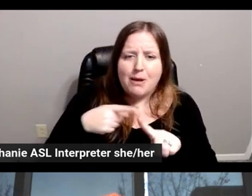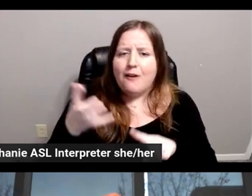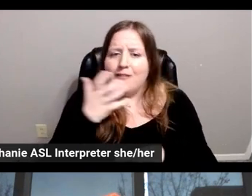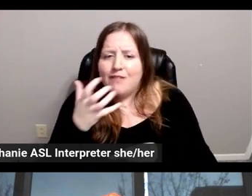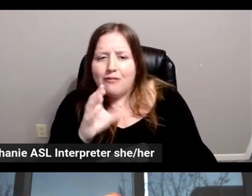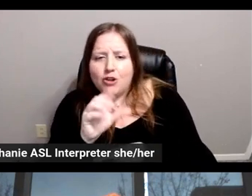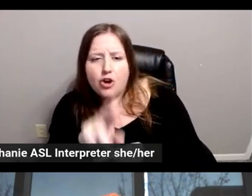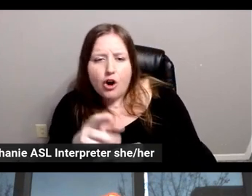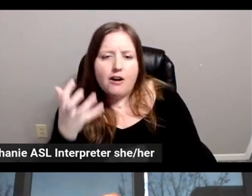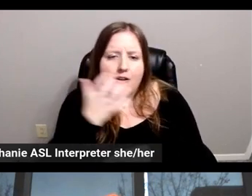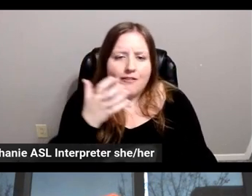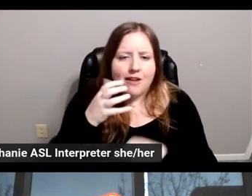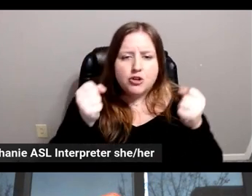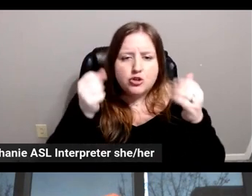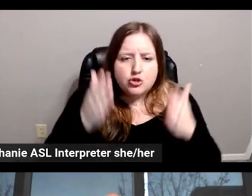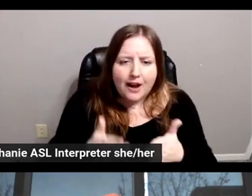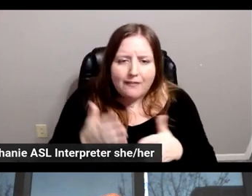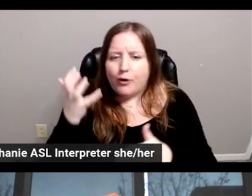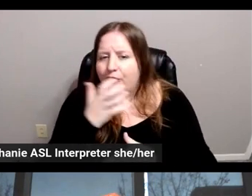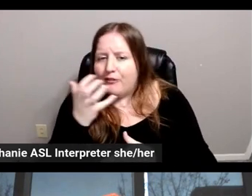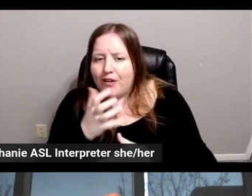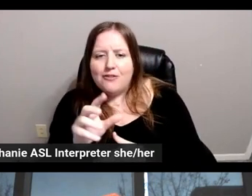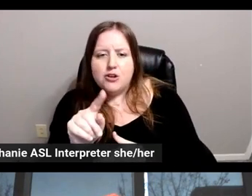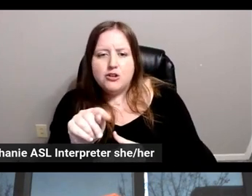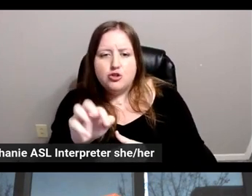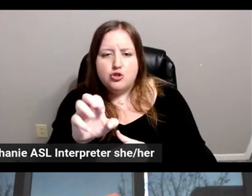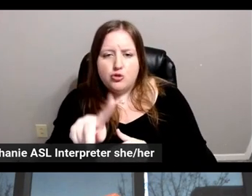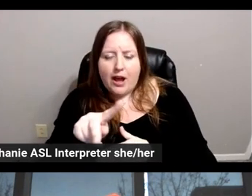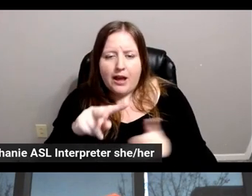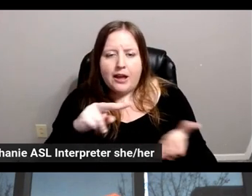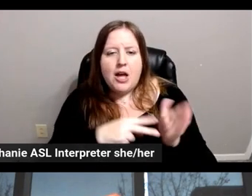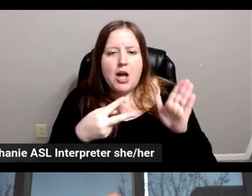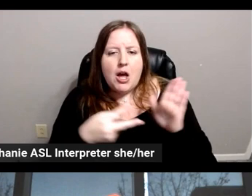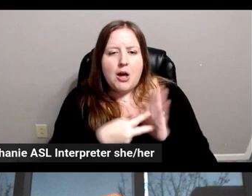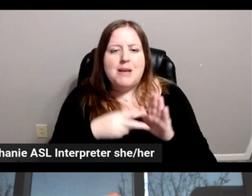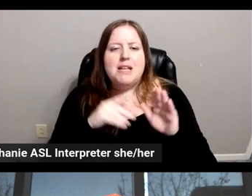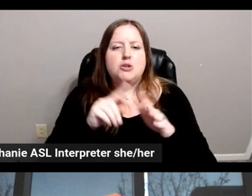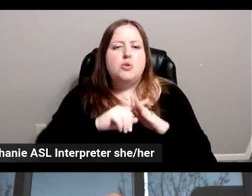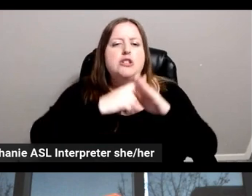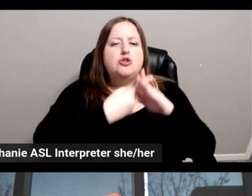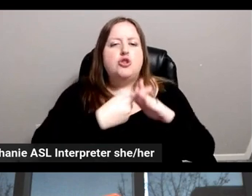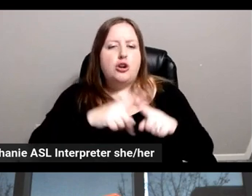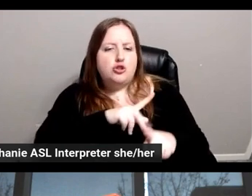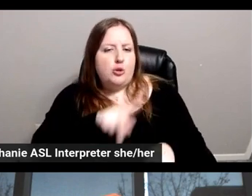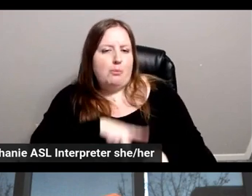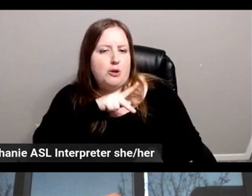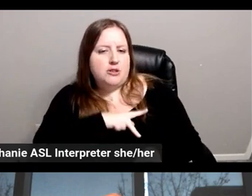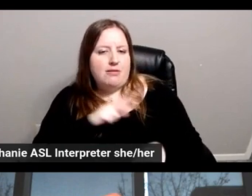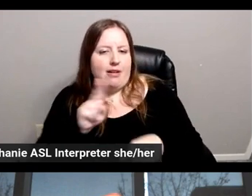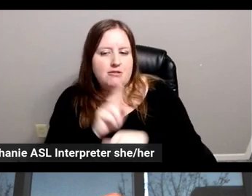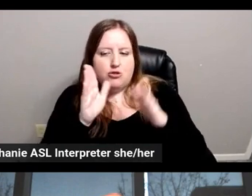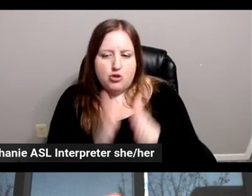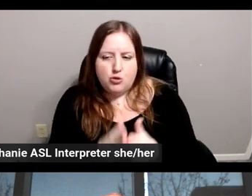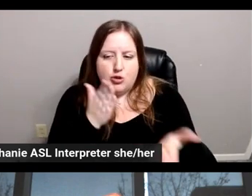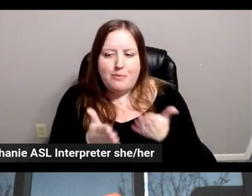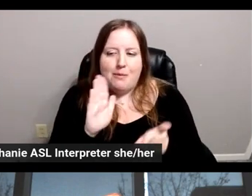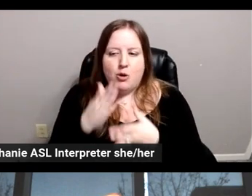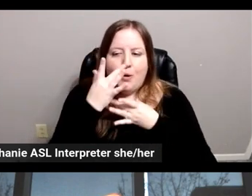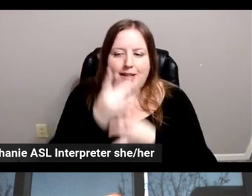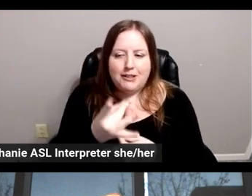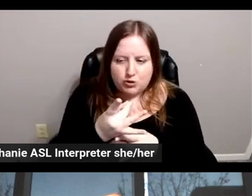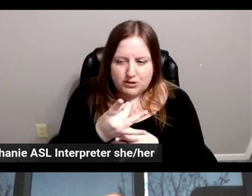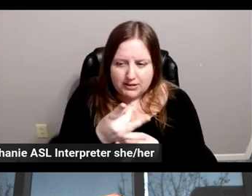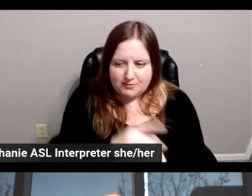favorite driver, favorite track. That already starts to build up a bit of a picture of what the user may be interested in. But then we're